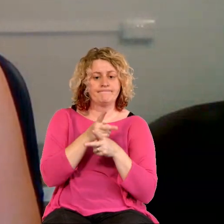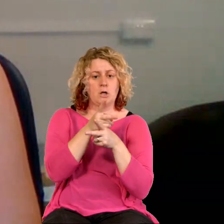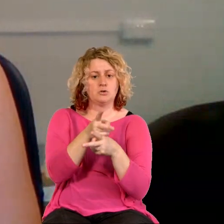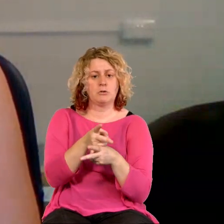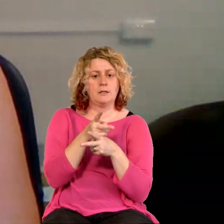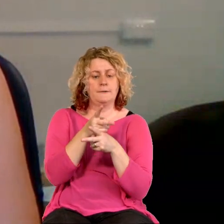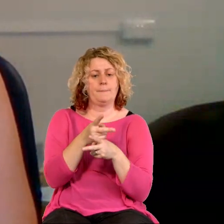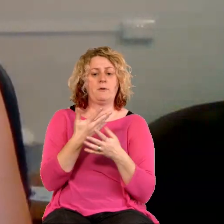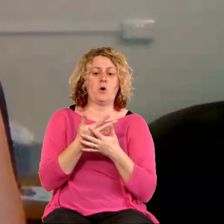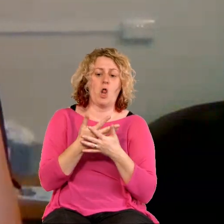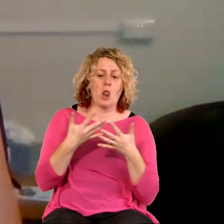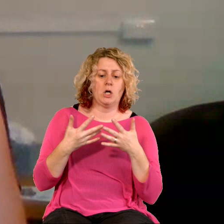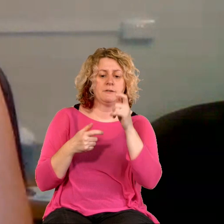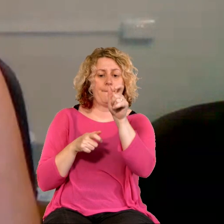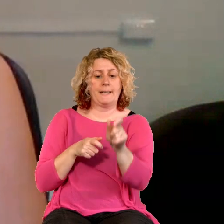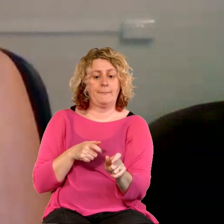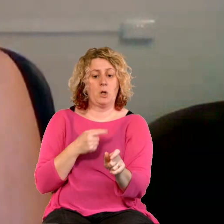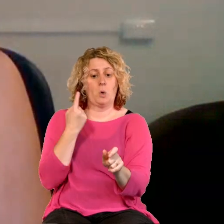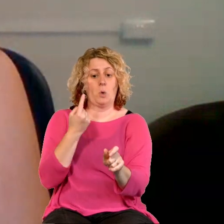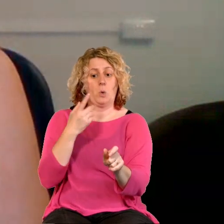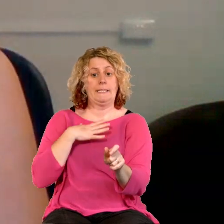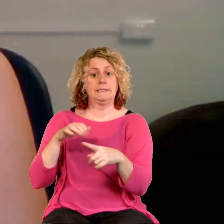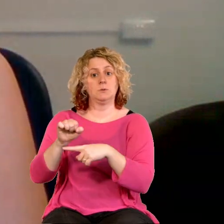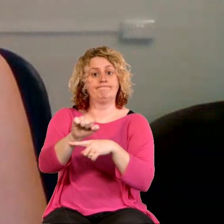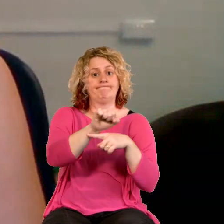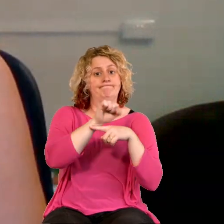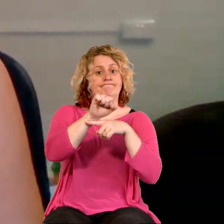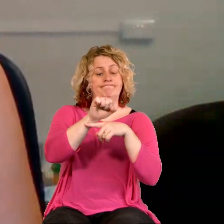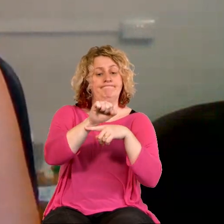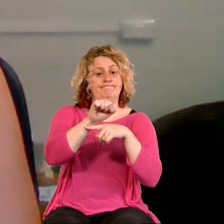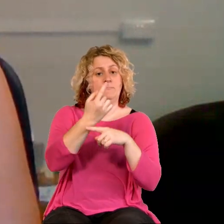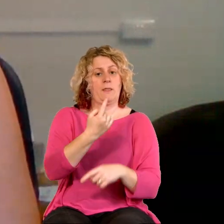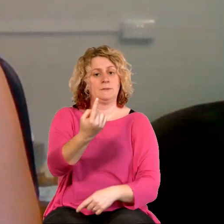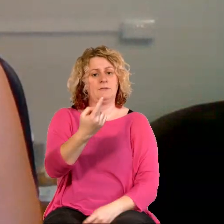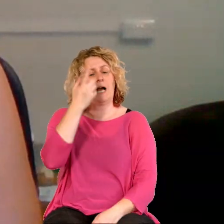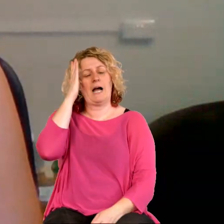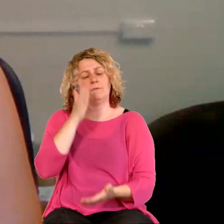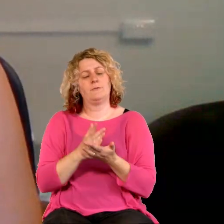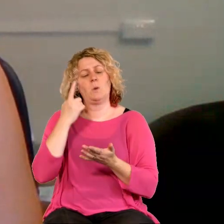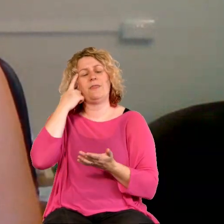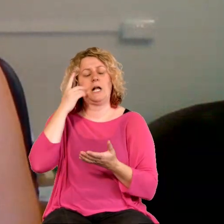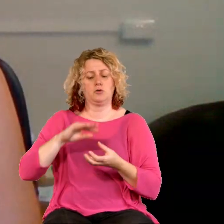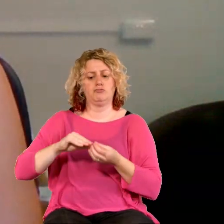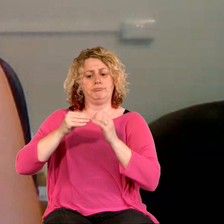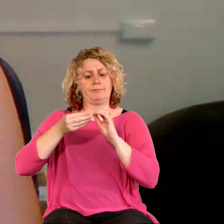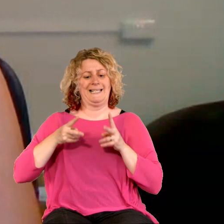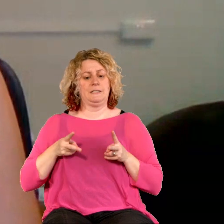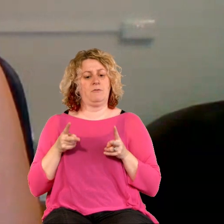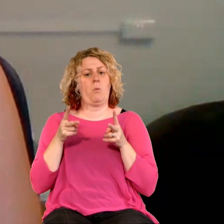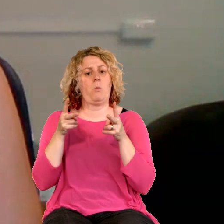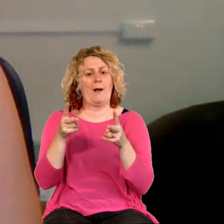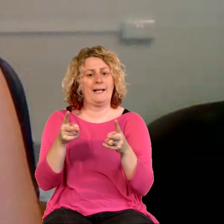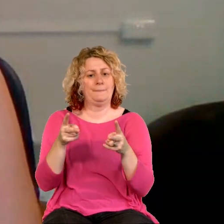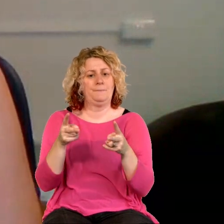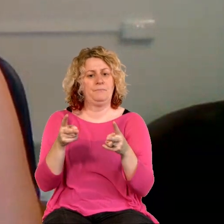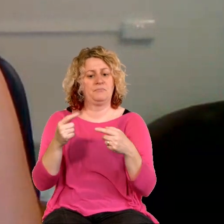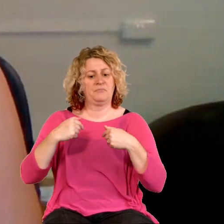those who are very self-protective and need to be at the moment, there are creative ways in which, you know, you can... I tried to